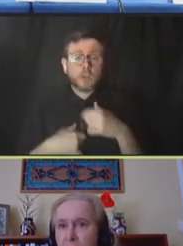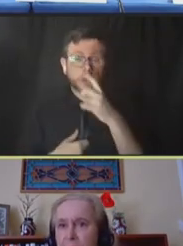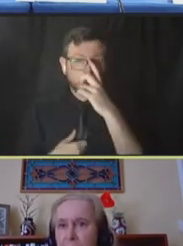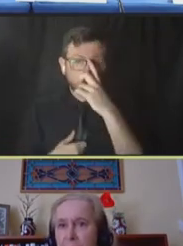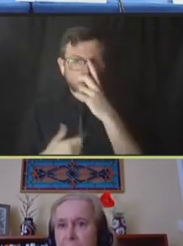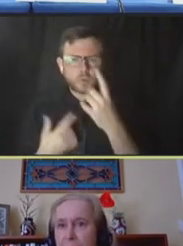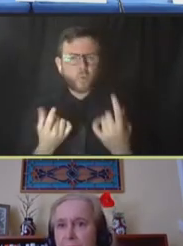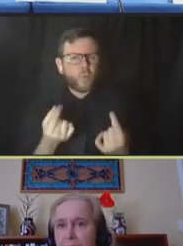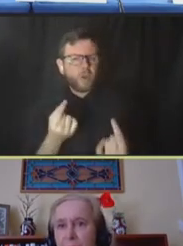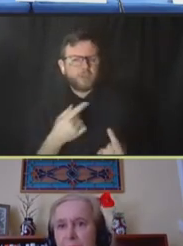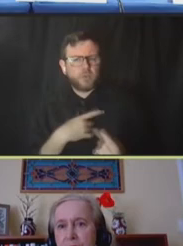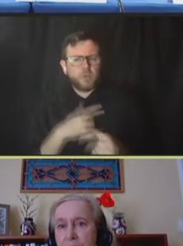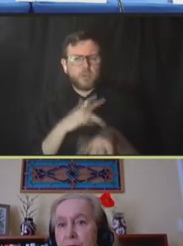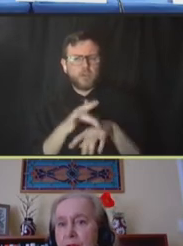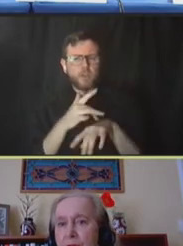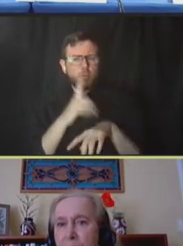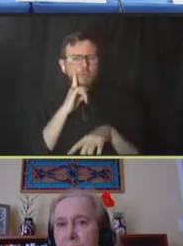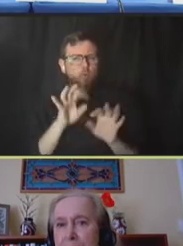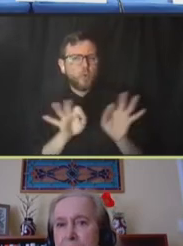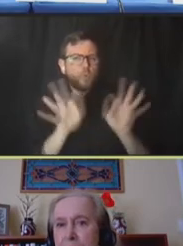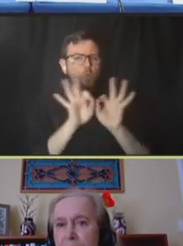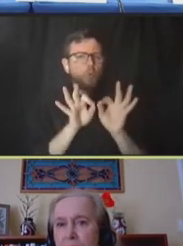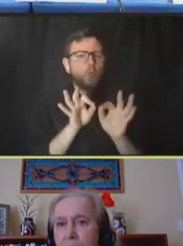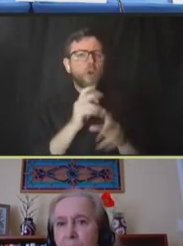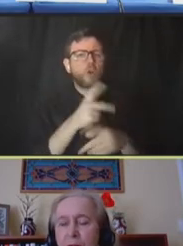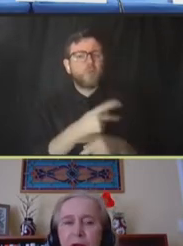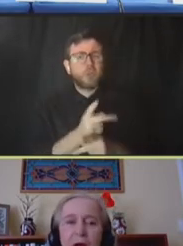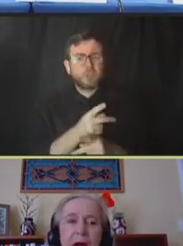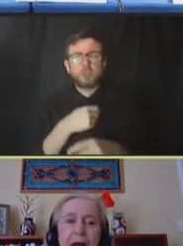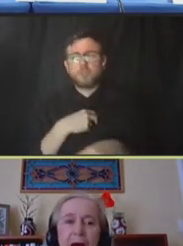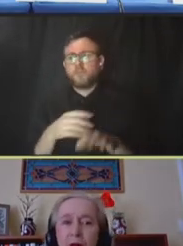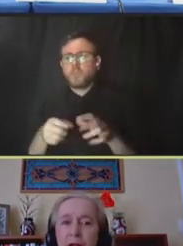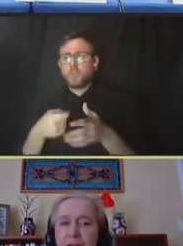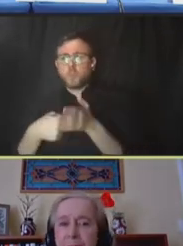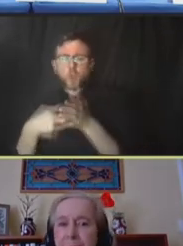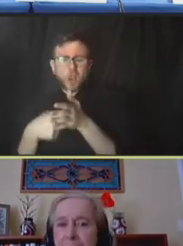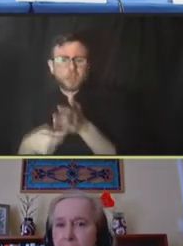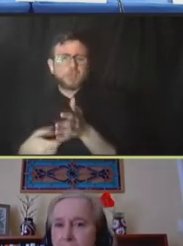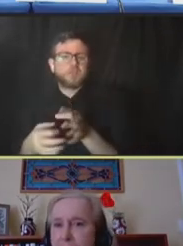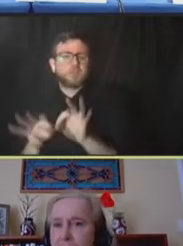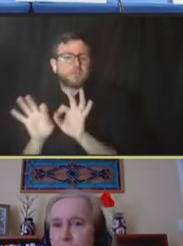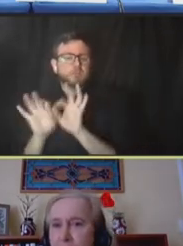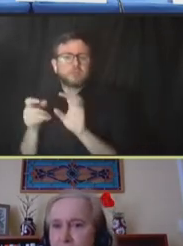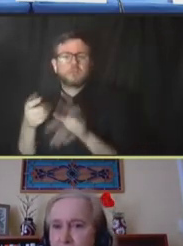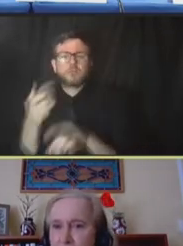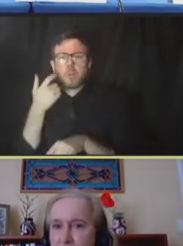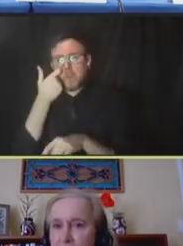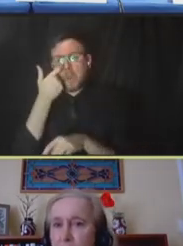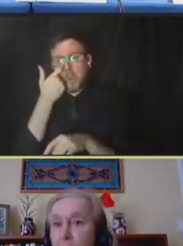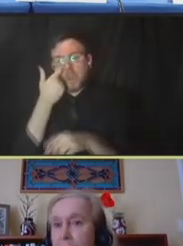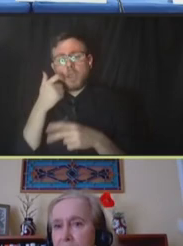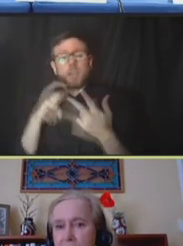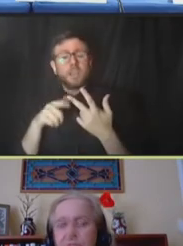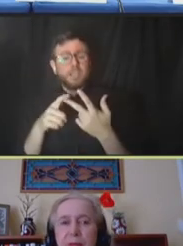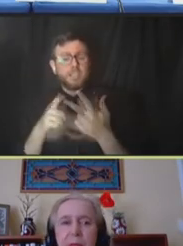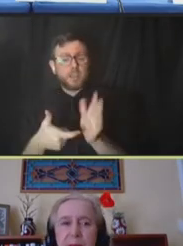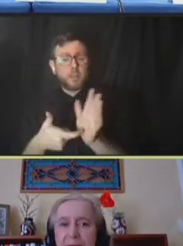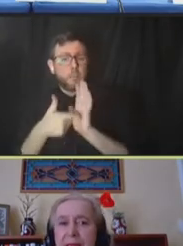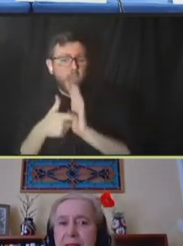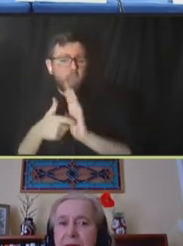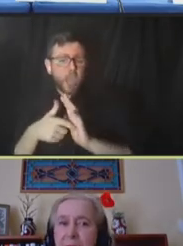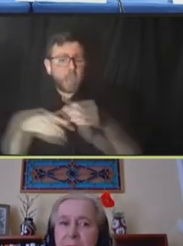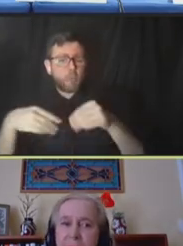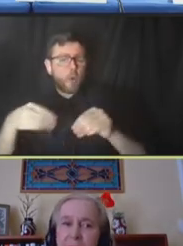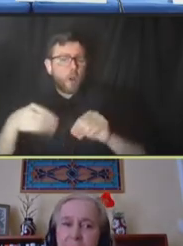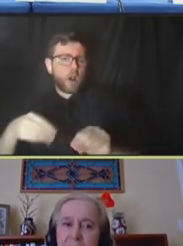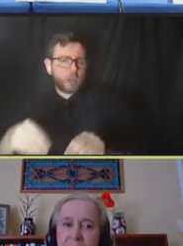these important products? What does it do to the prices and so on? Are the demand markets well served or not? Okay,